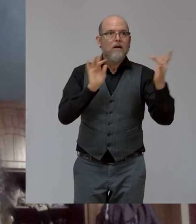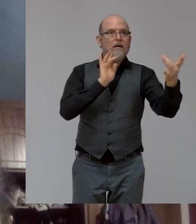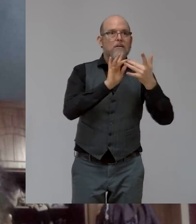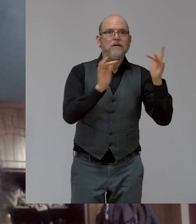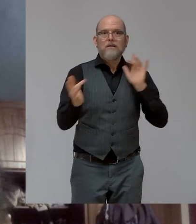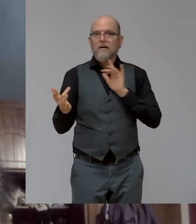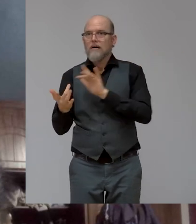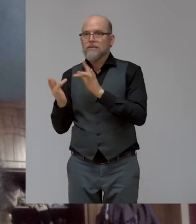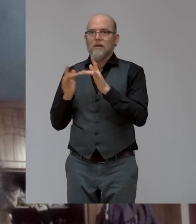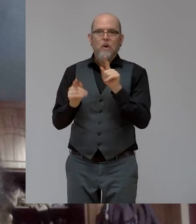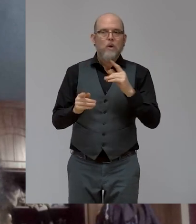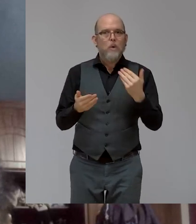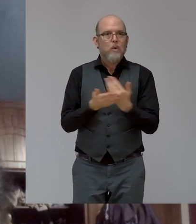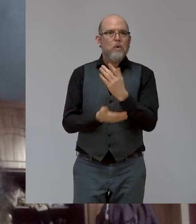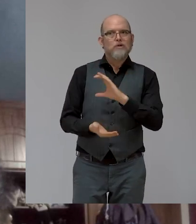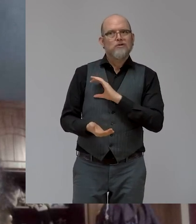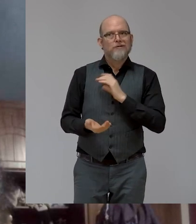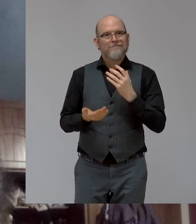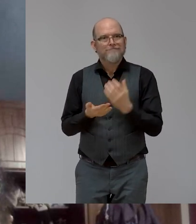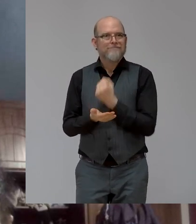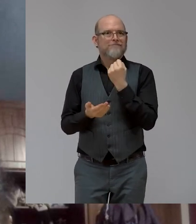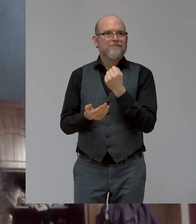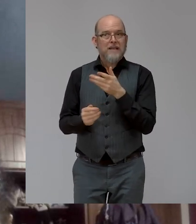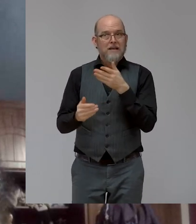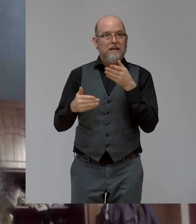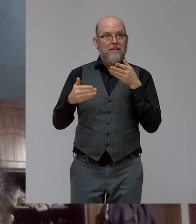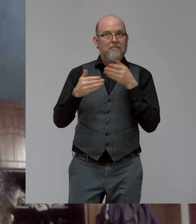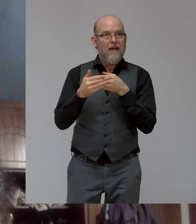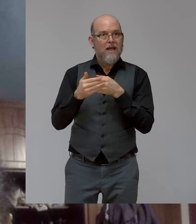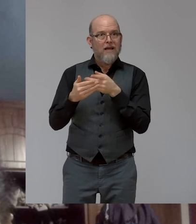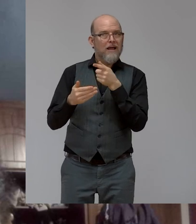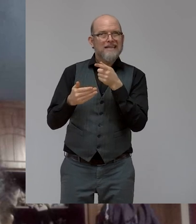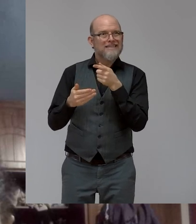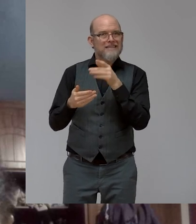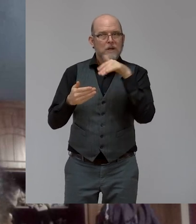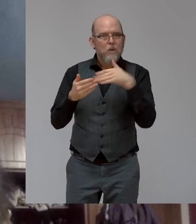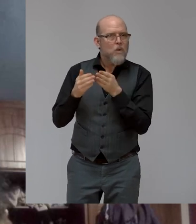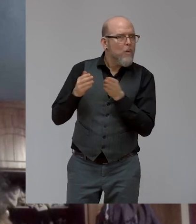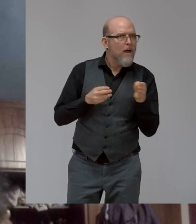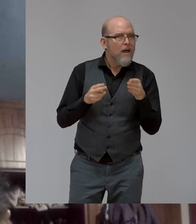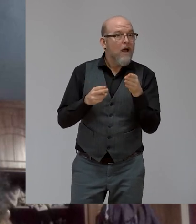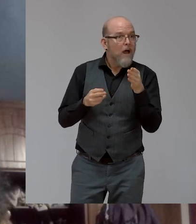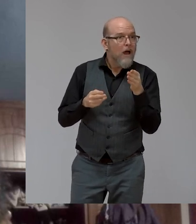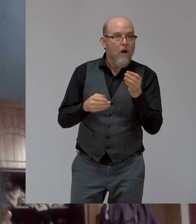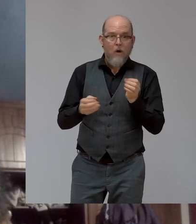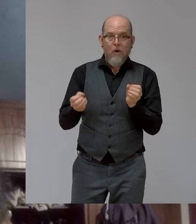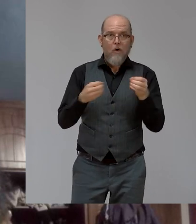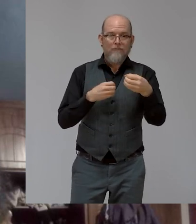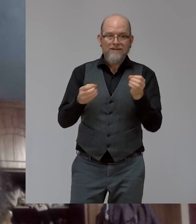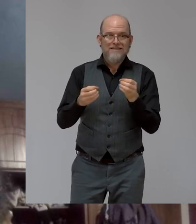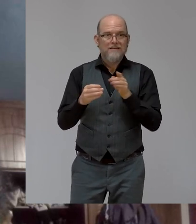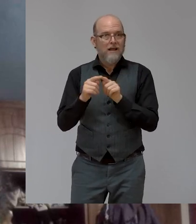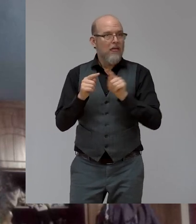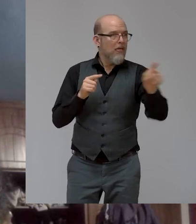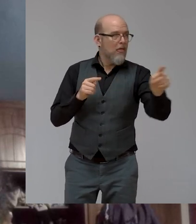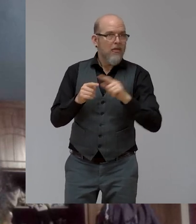of us who encounter a number of barriers on our way to the office, on our way back from the office to the house. So I see that the future of